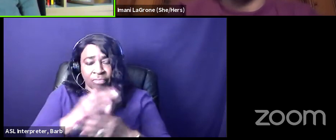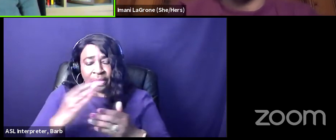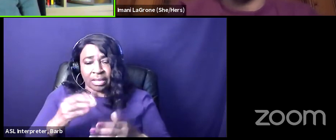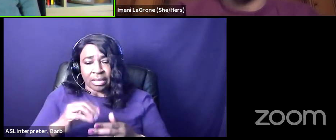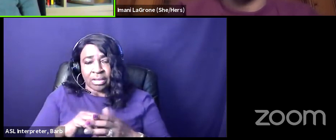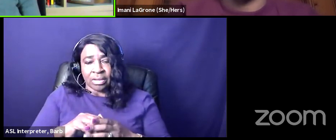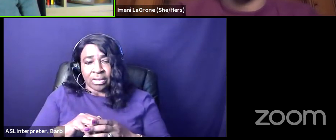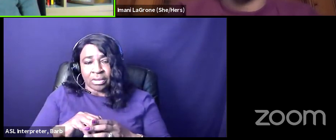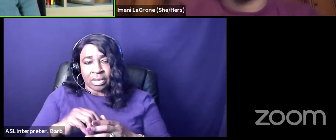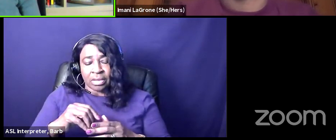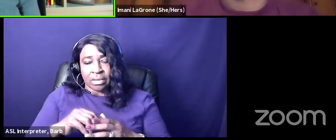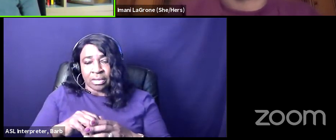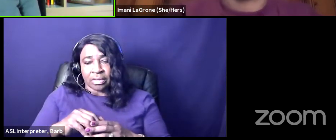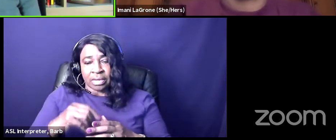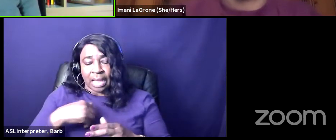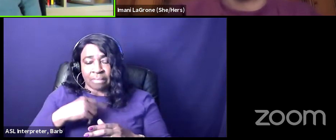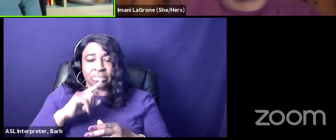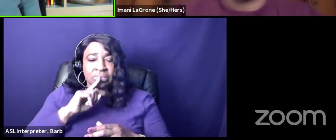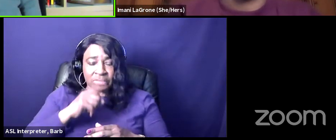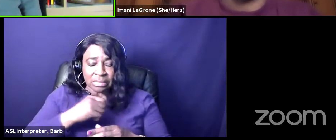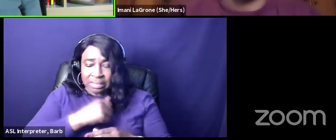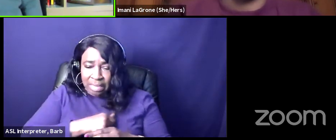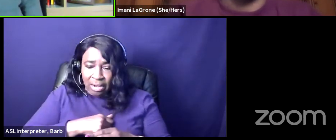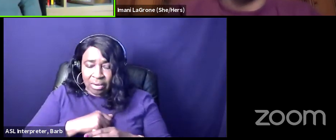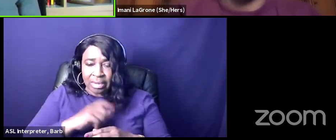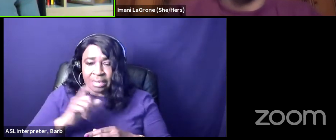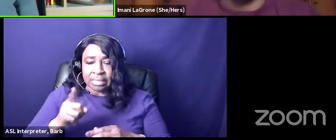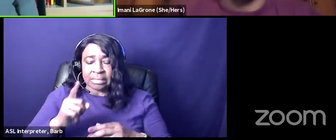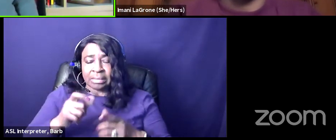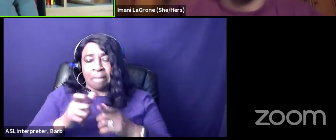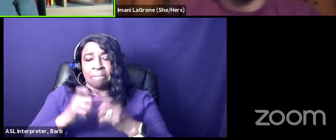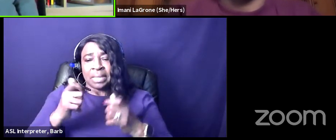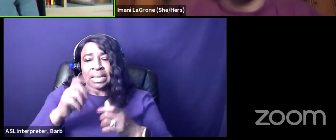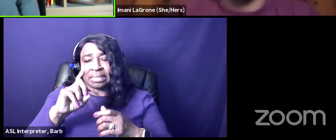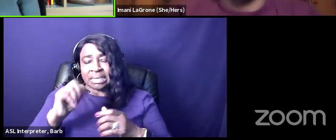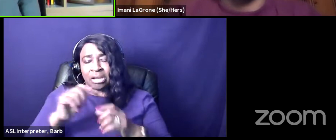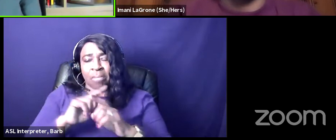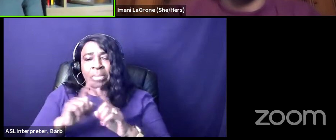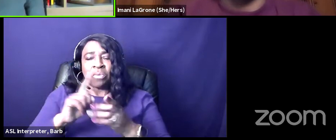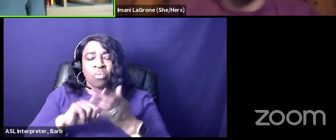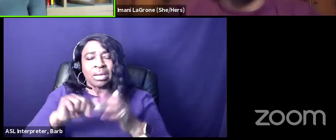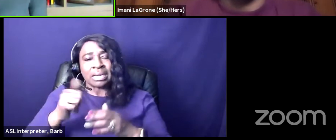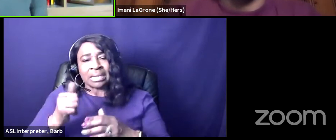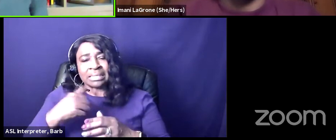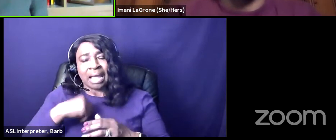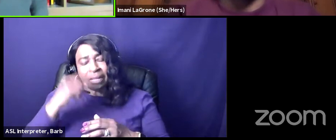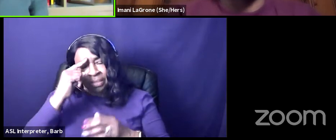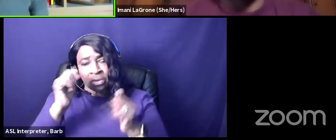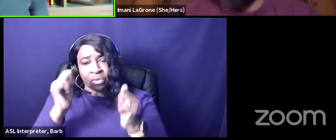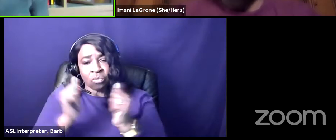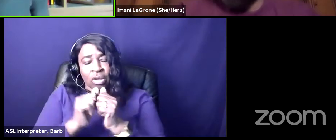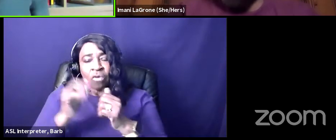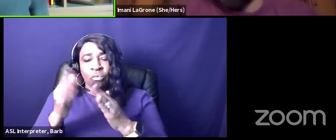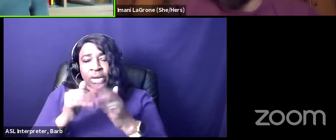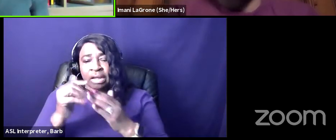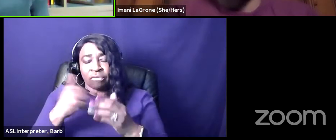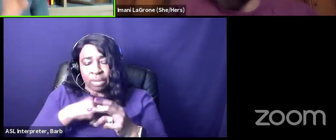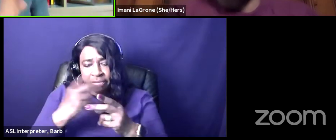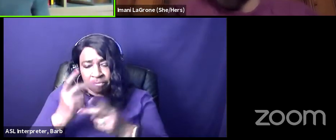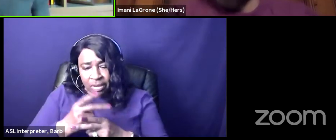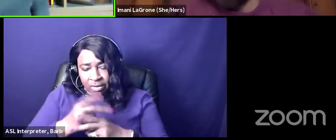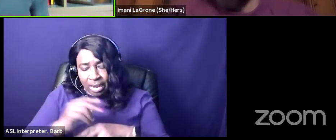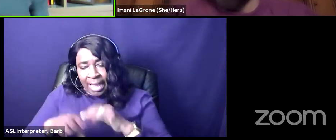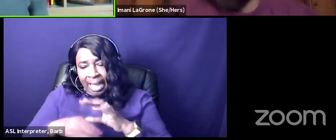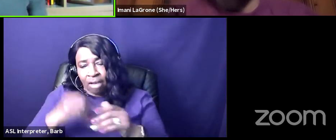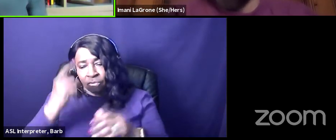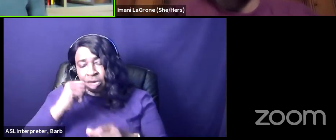is this okay you said sorry big deal like what else um but i do think in conjunction with whatever we figure out for affirmative action